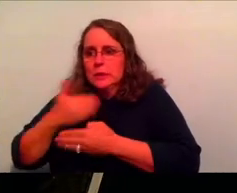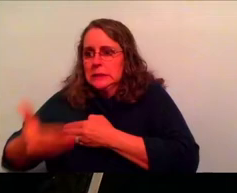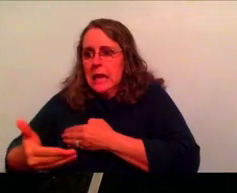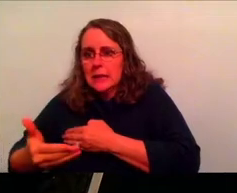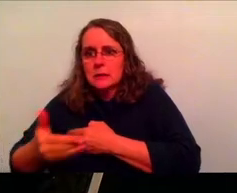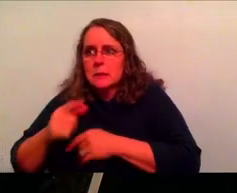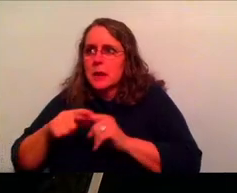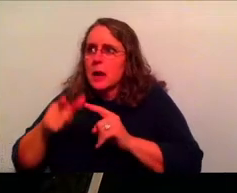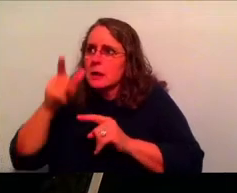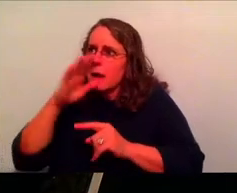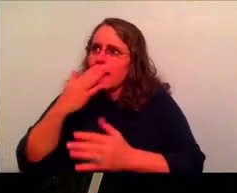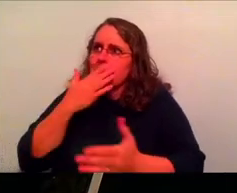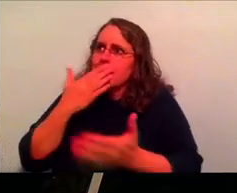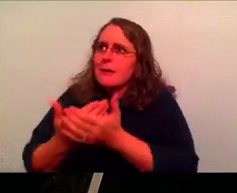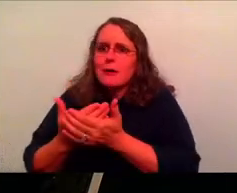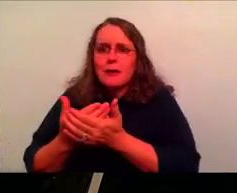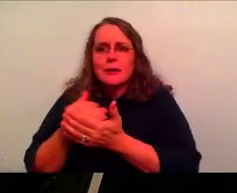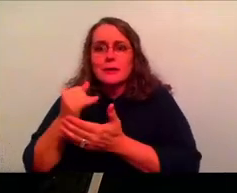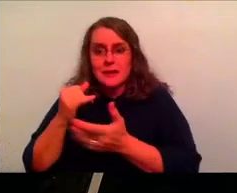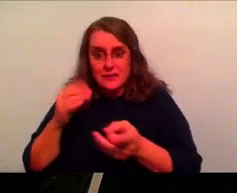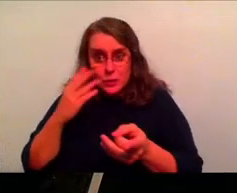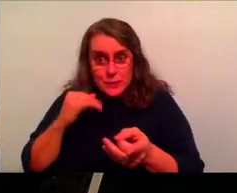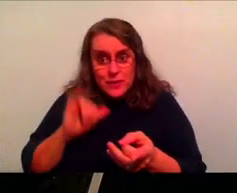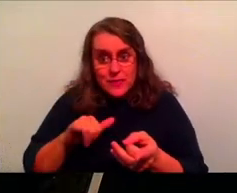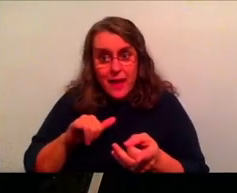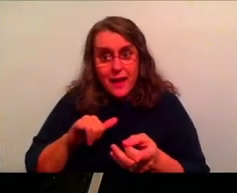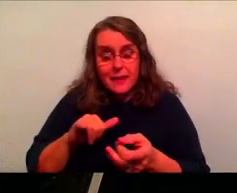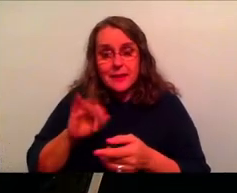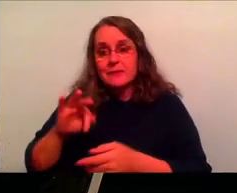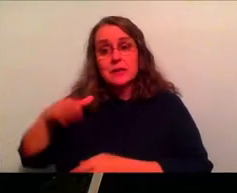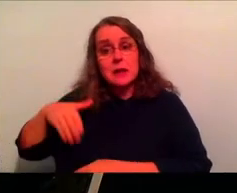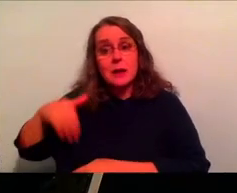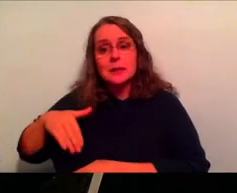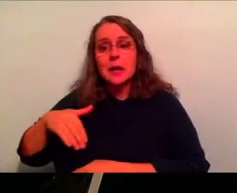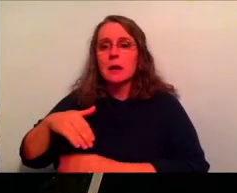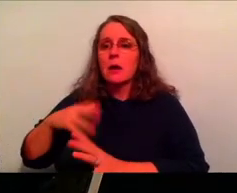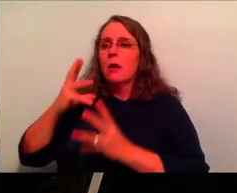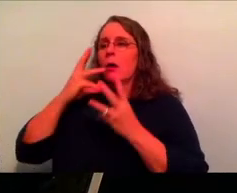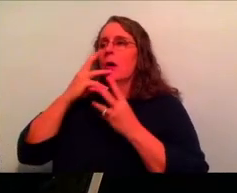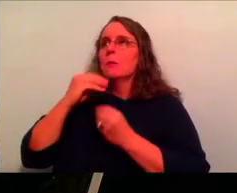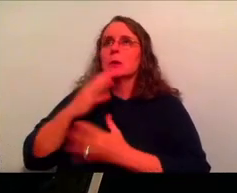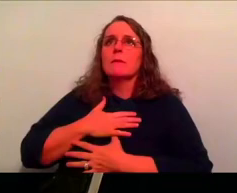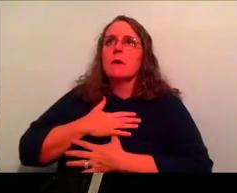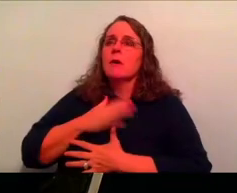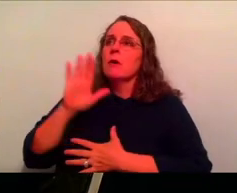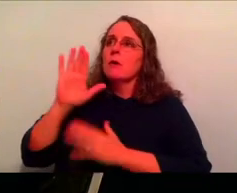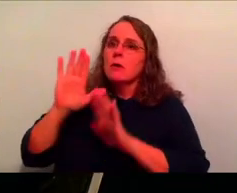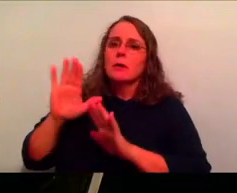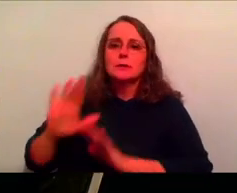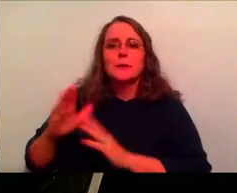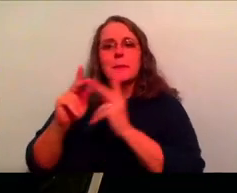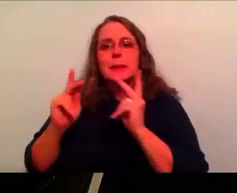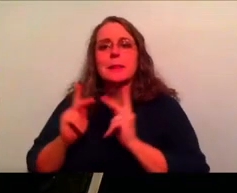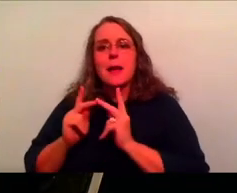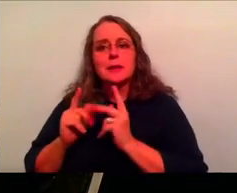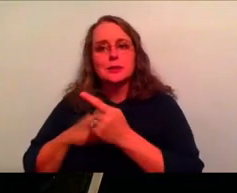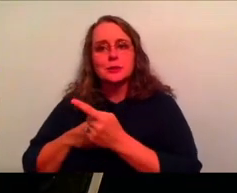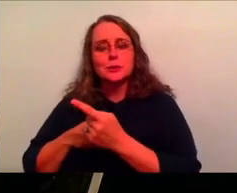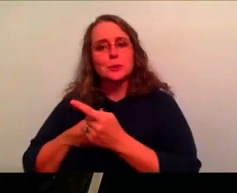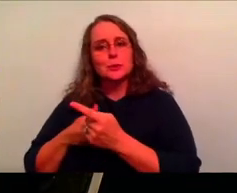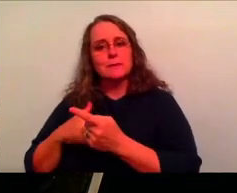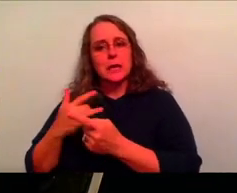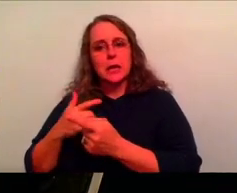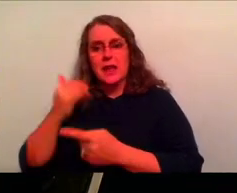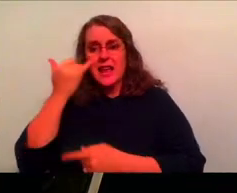been in that place before? If you haven't experienced that place before, that is a beautiful place to be in as a follower of Jesus to know, man, even if everything turns